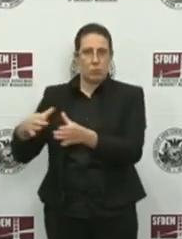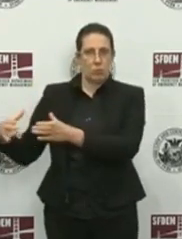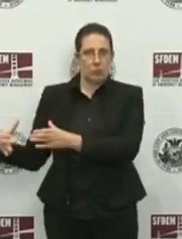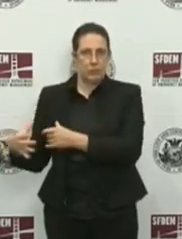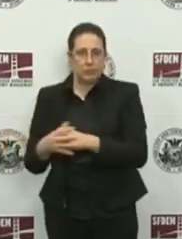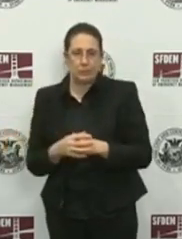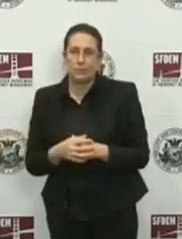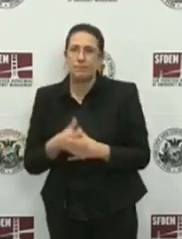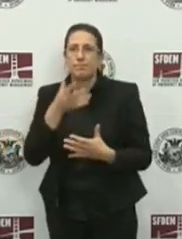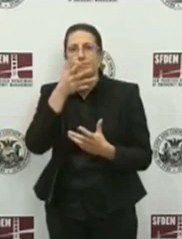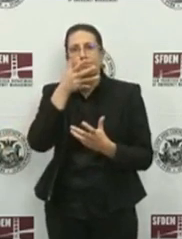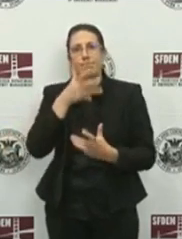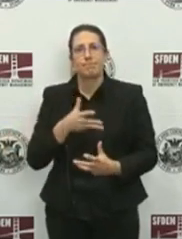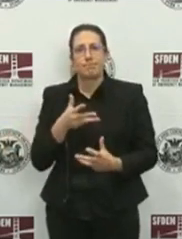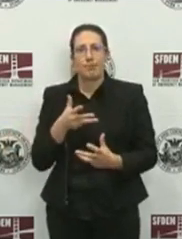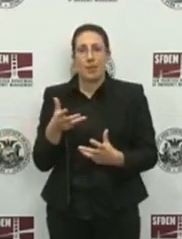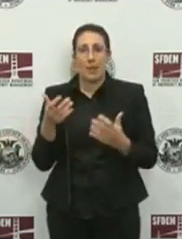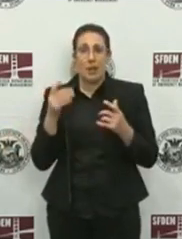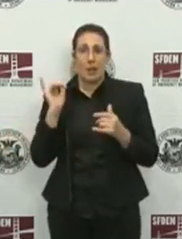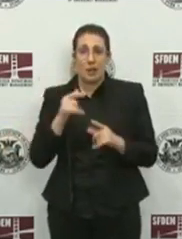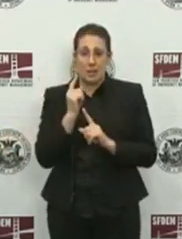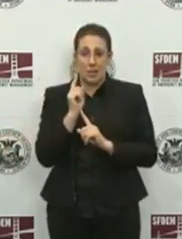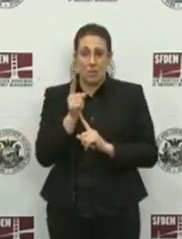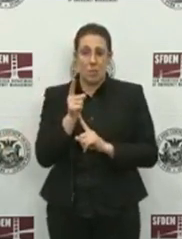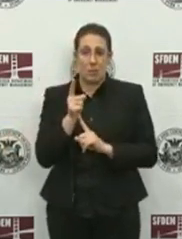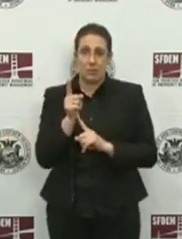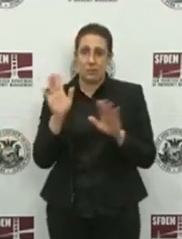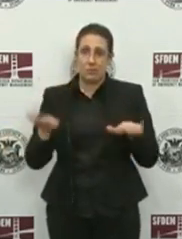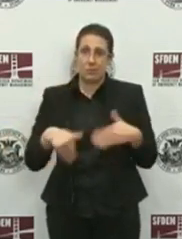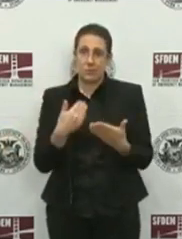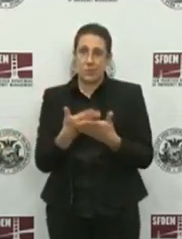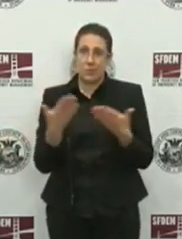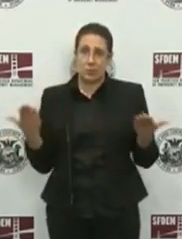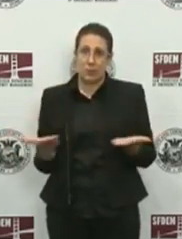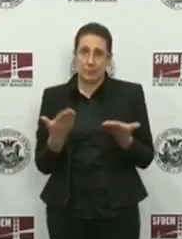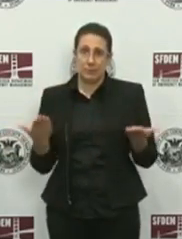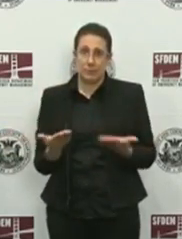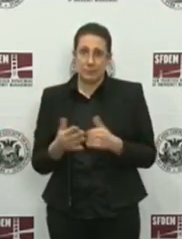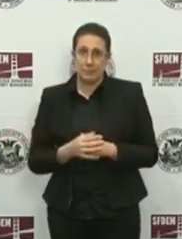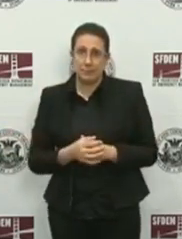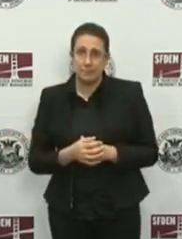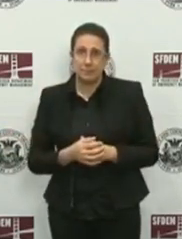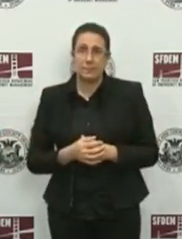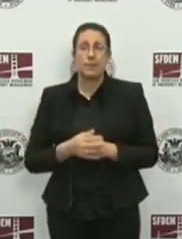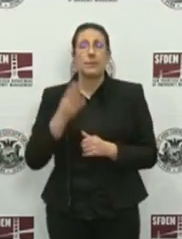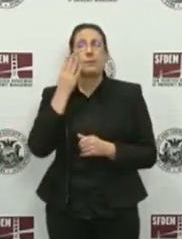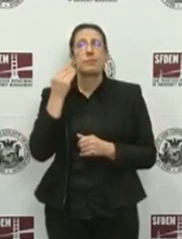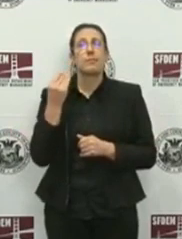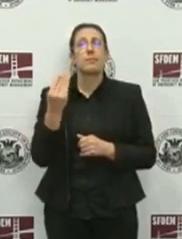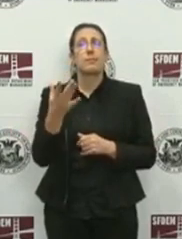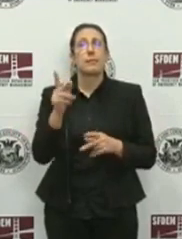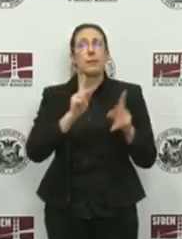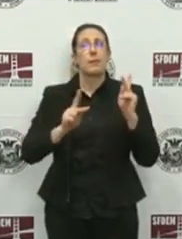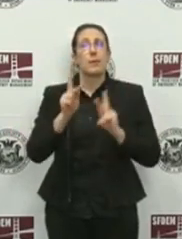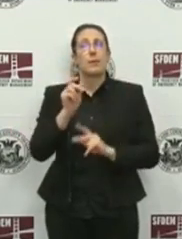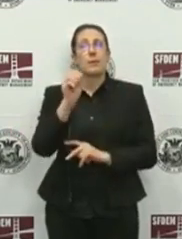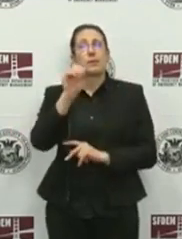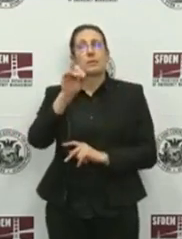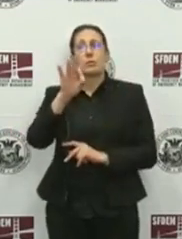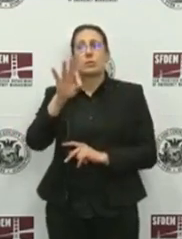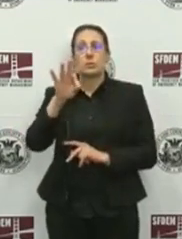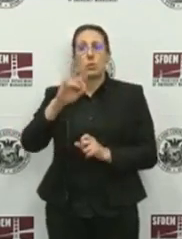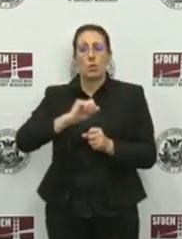Unfortunately, the moment is now upon us. I would like to assure San Franciscans that this outbreak does not mean